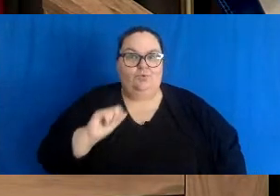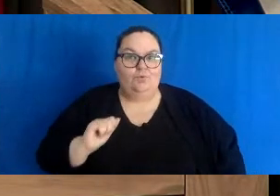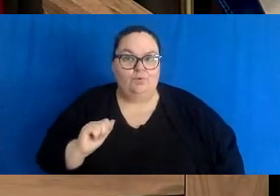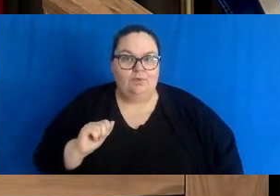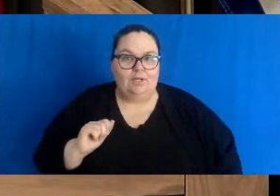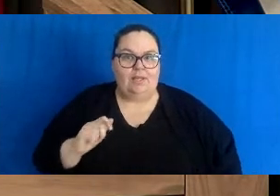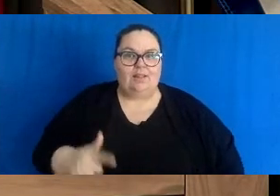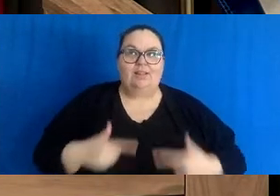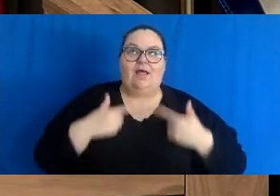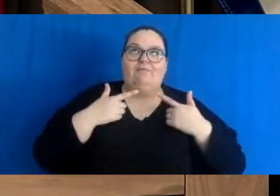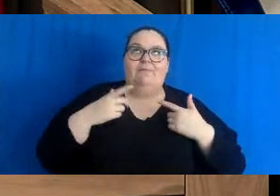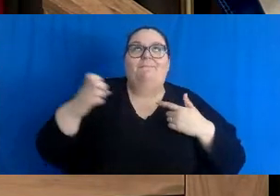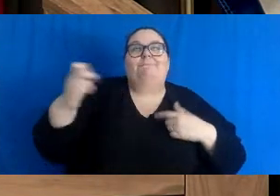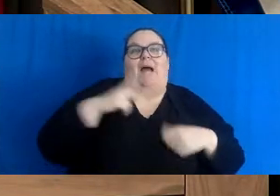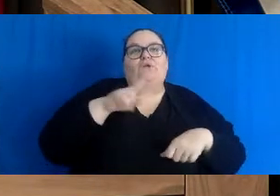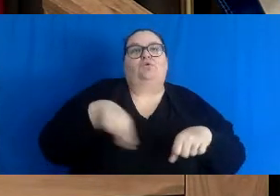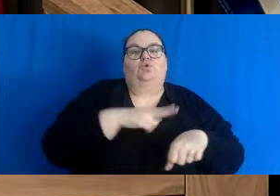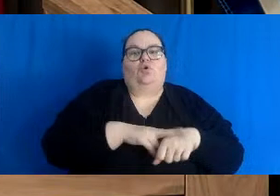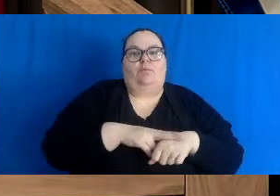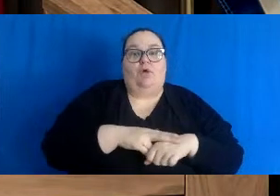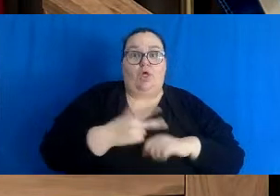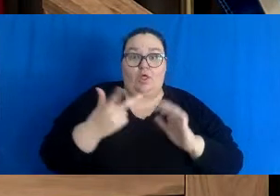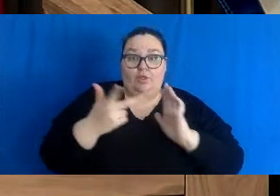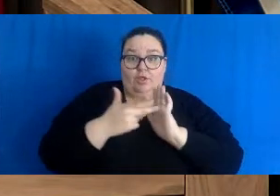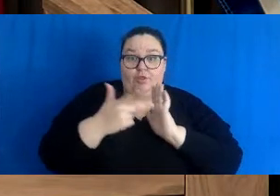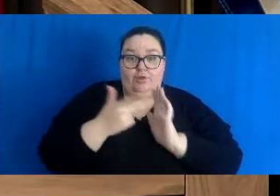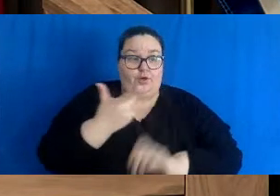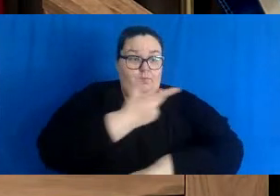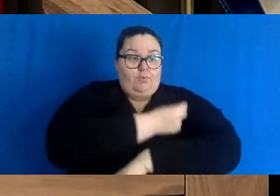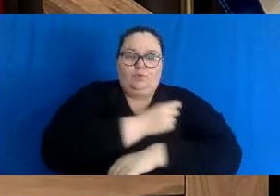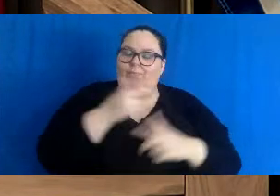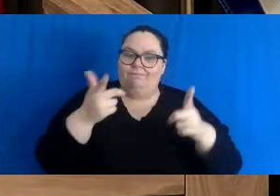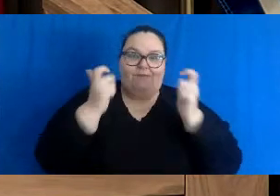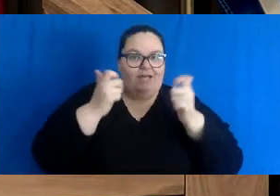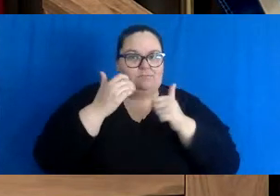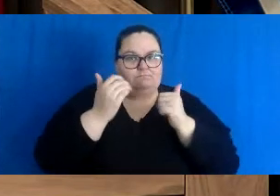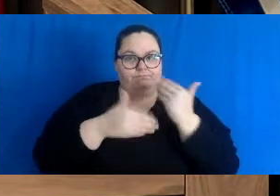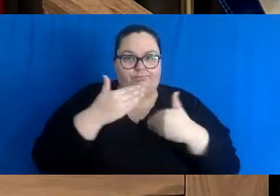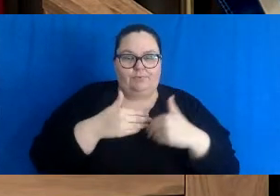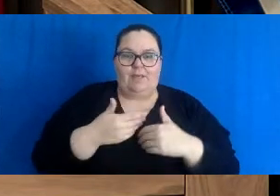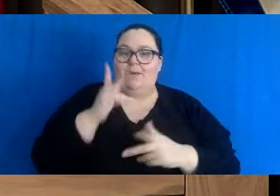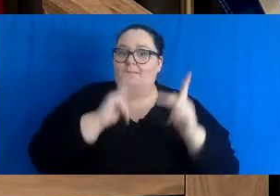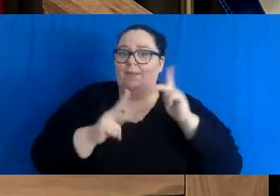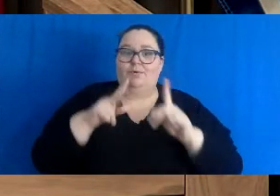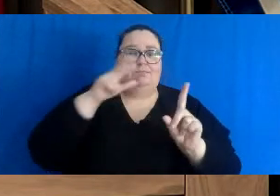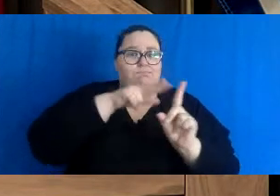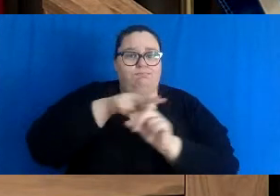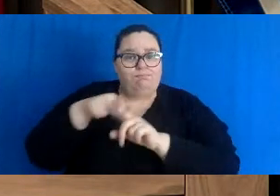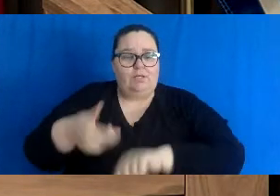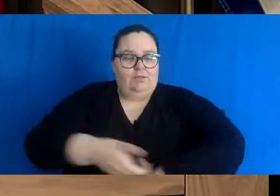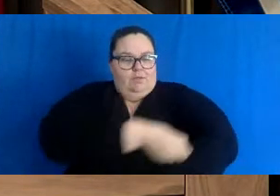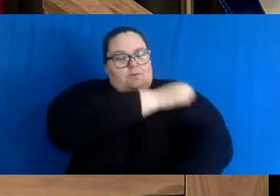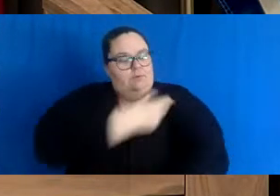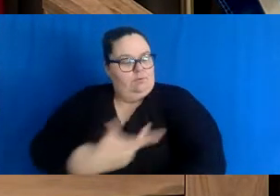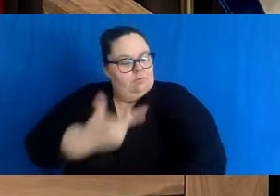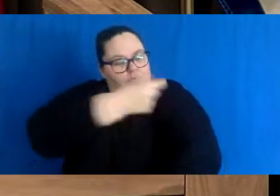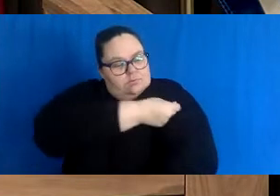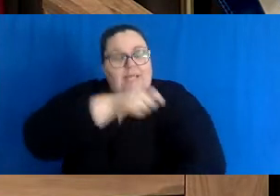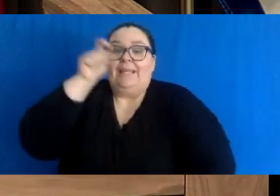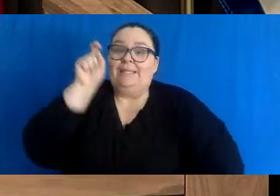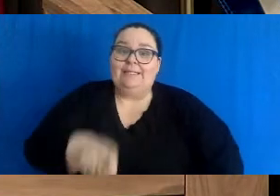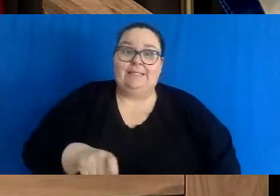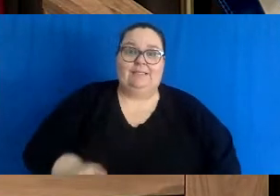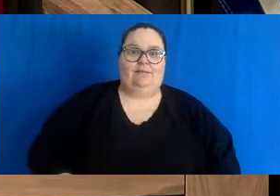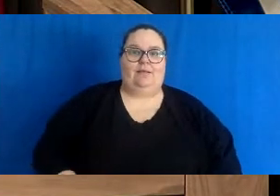normal. We need the boosting program to be expedited. We need people to really roll up their sleeves and let's get to that herd